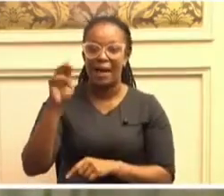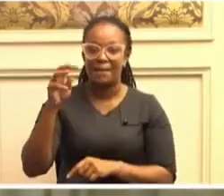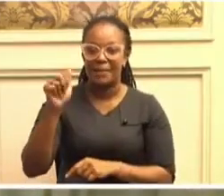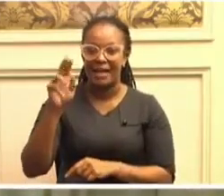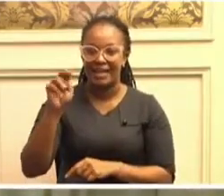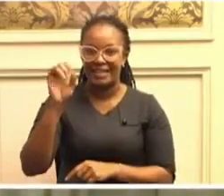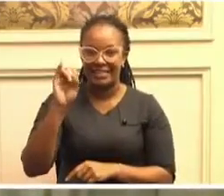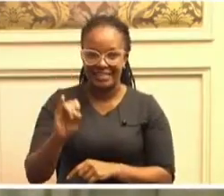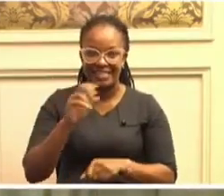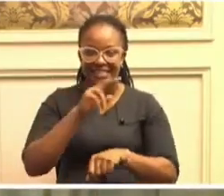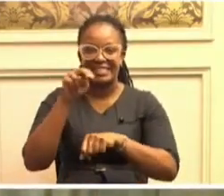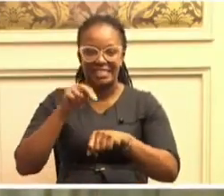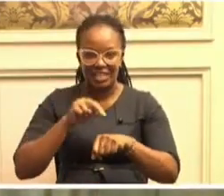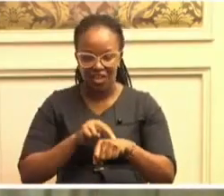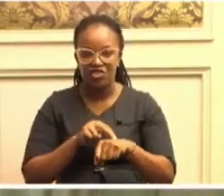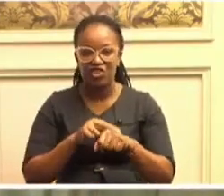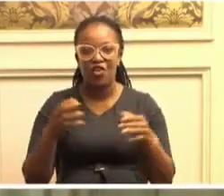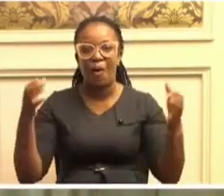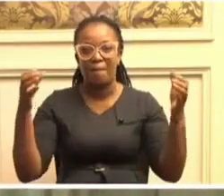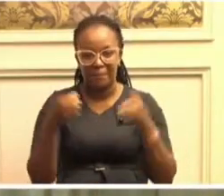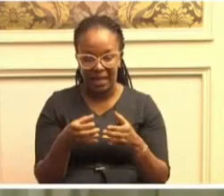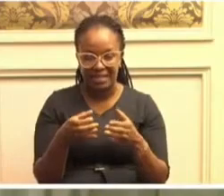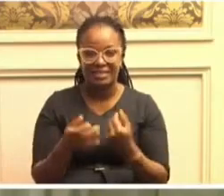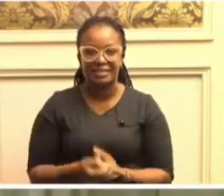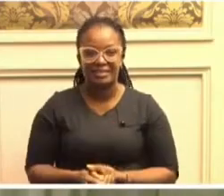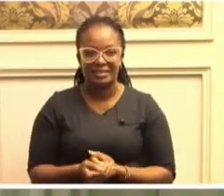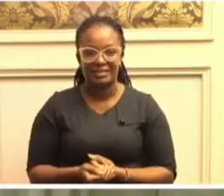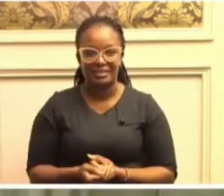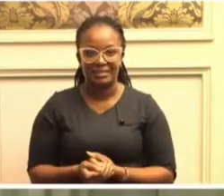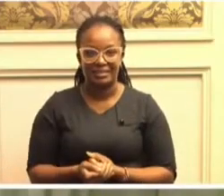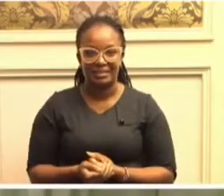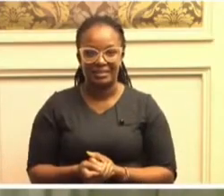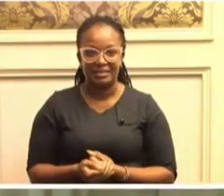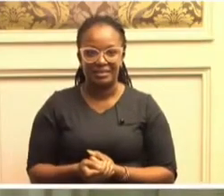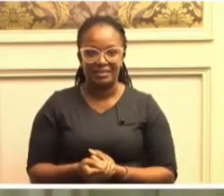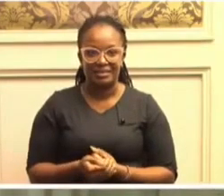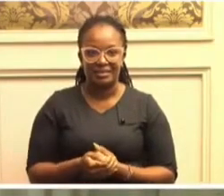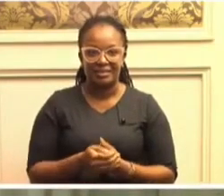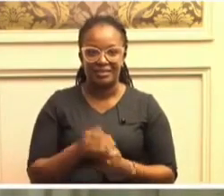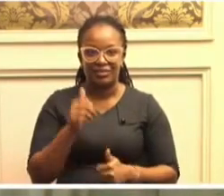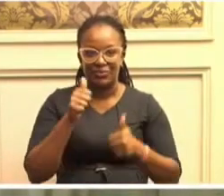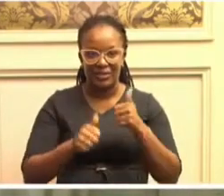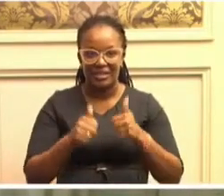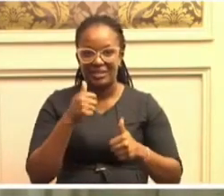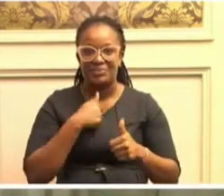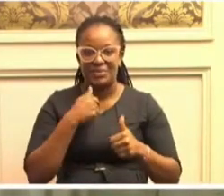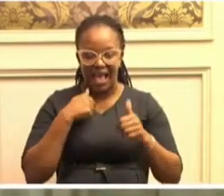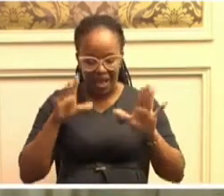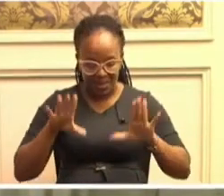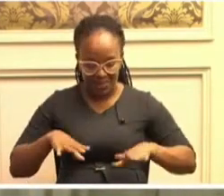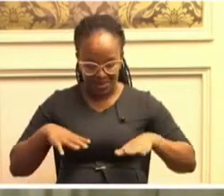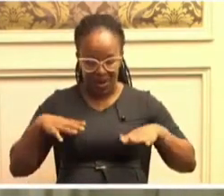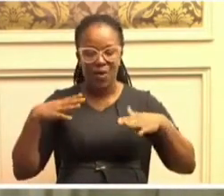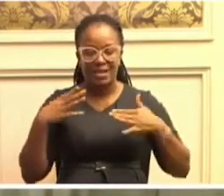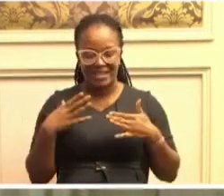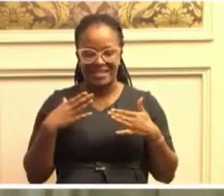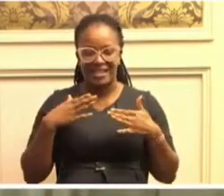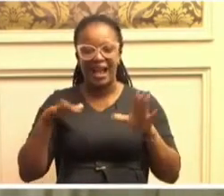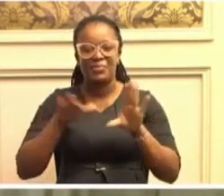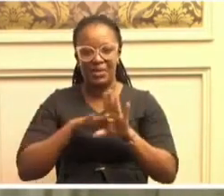which I'm proudly associated to be a member.